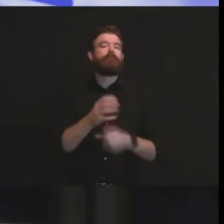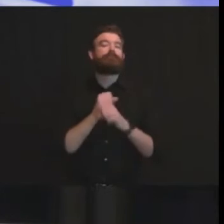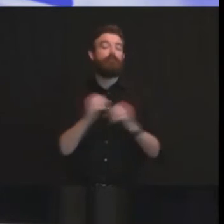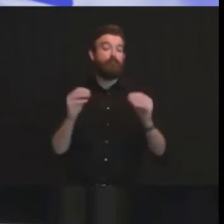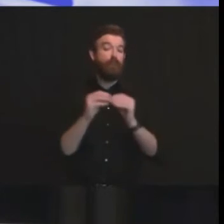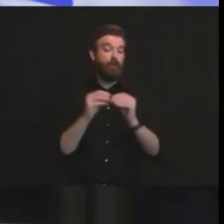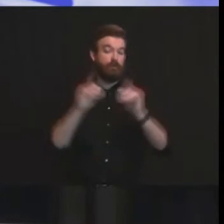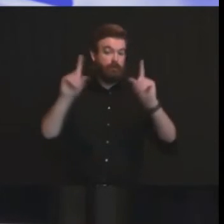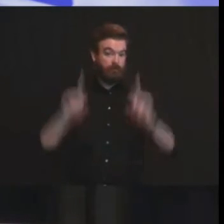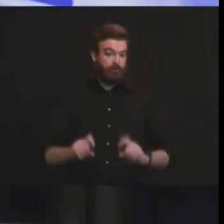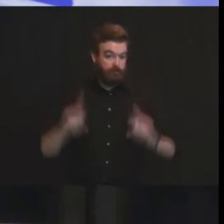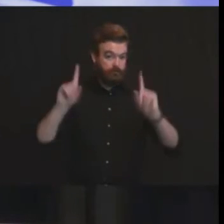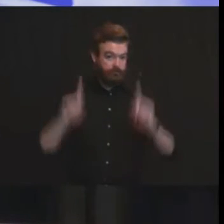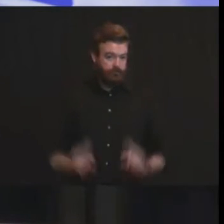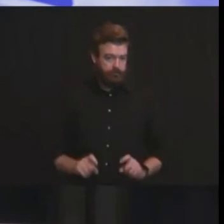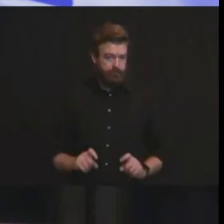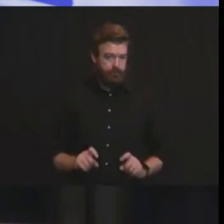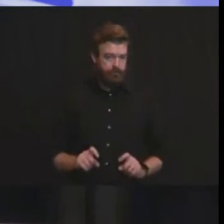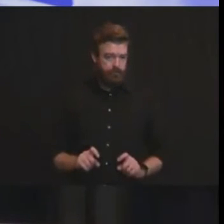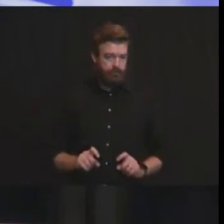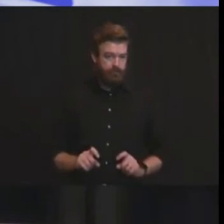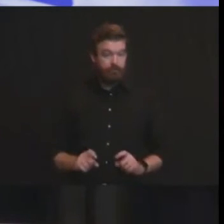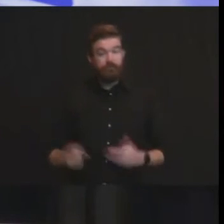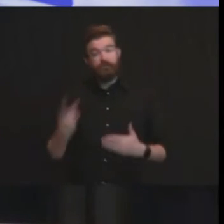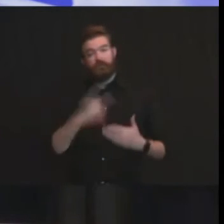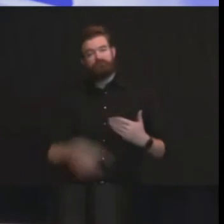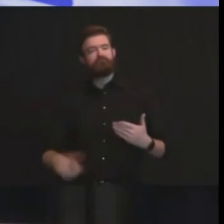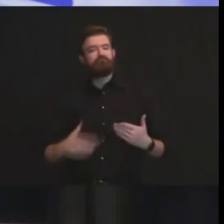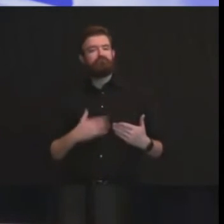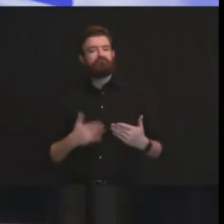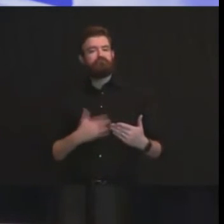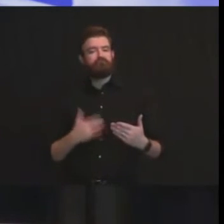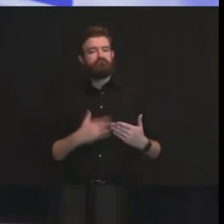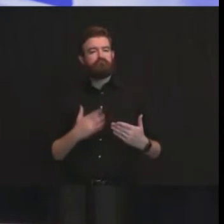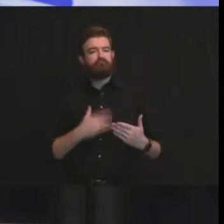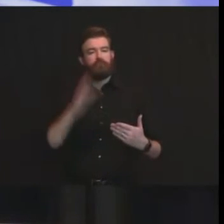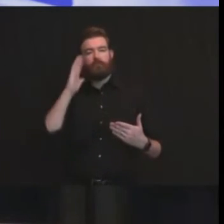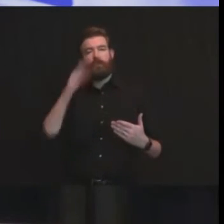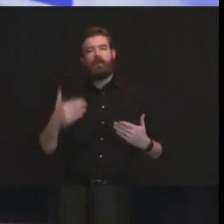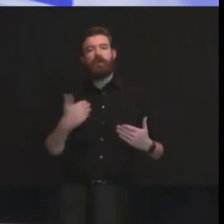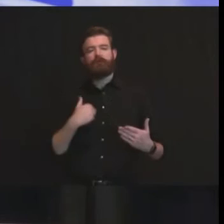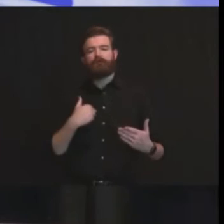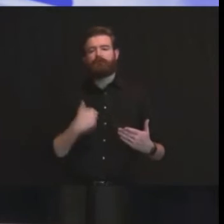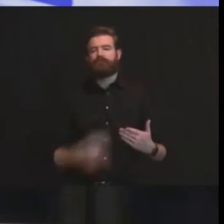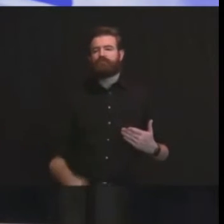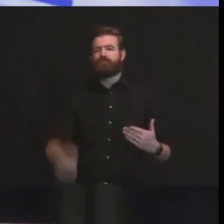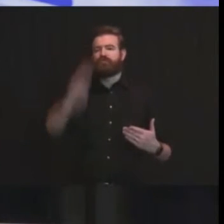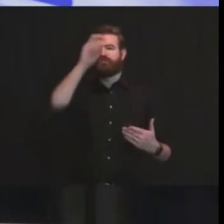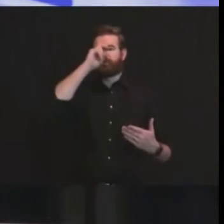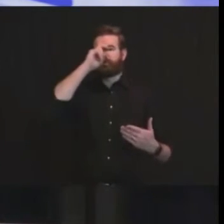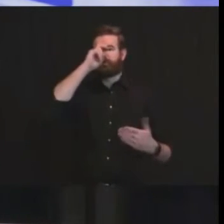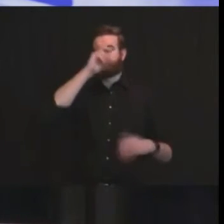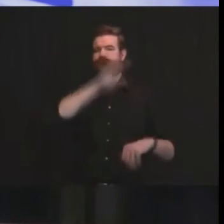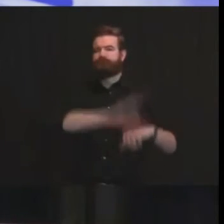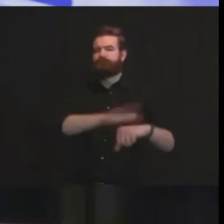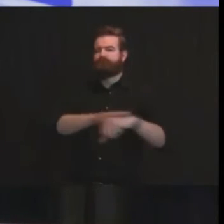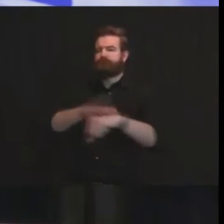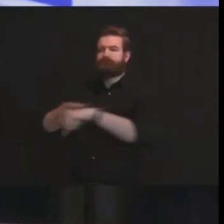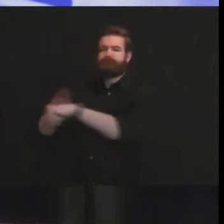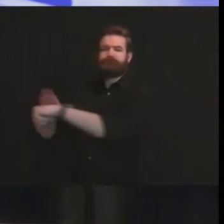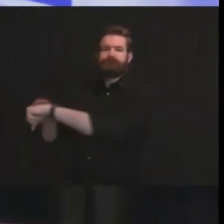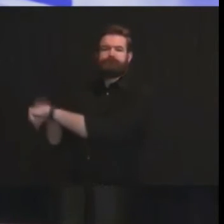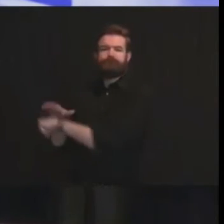week i expect that we'll be putting out some pretty aggressive guidance on testing in our nursing homes